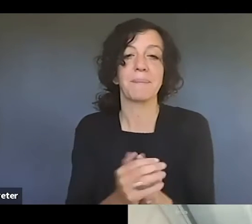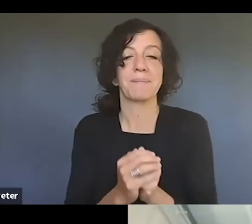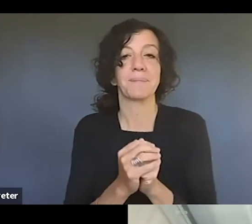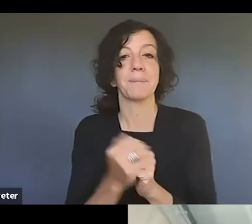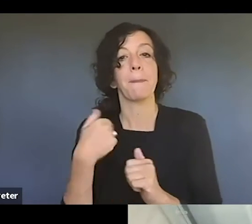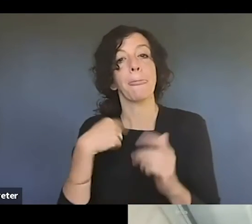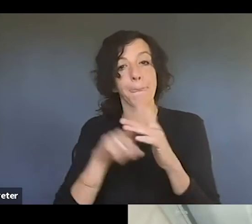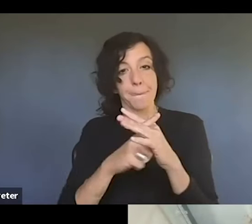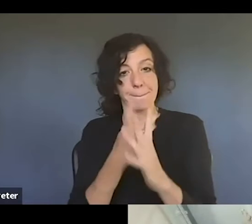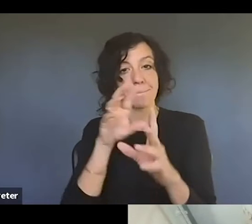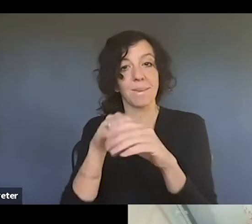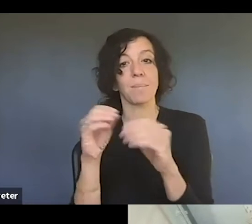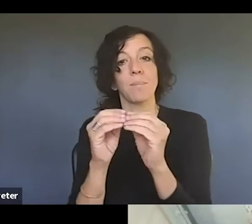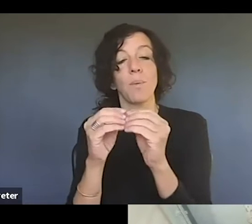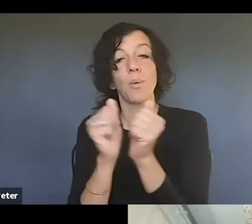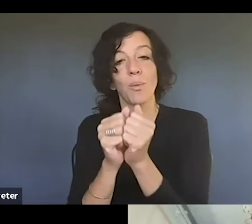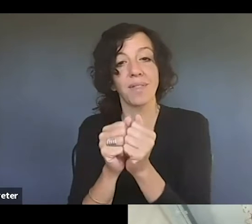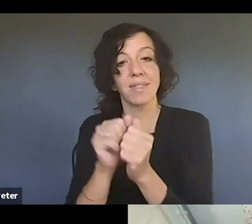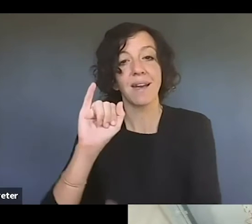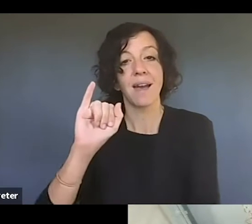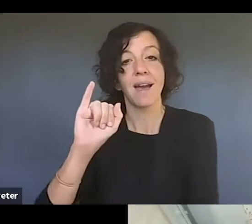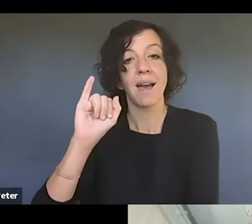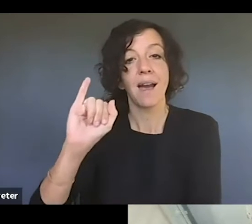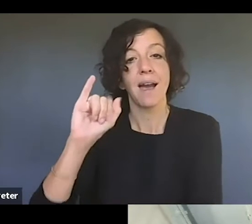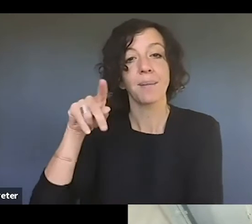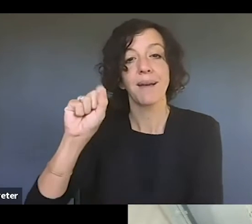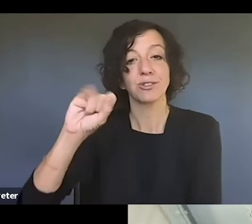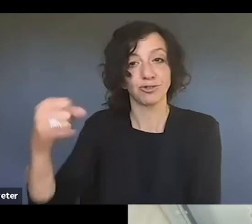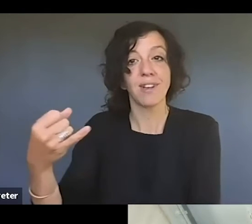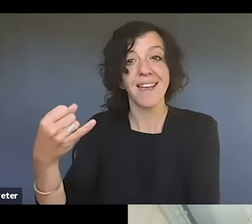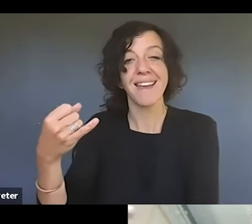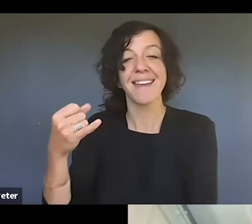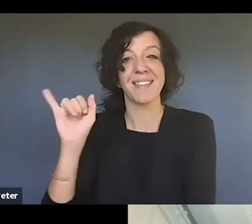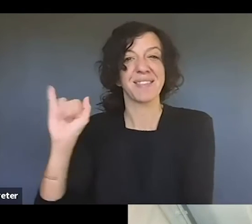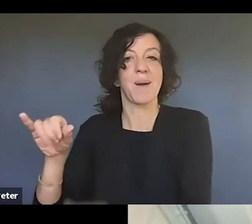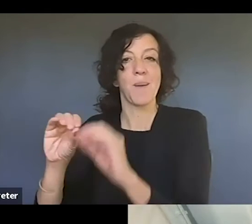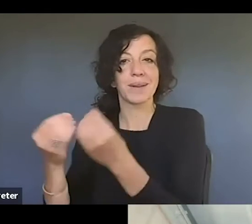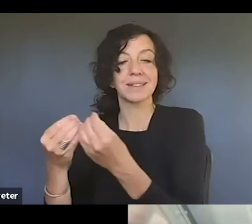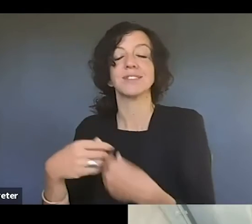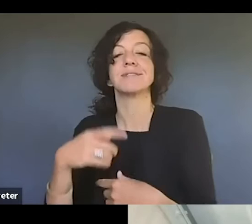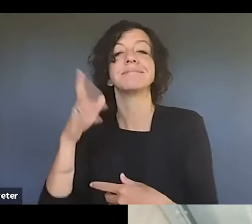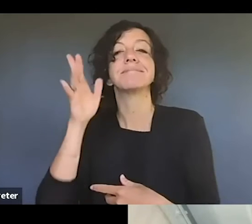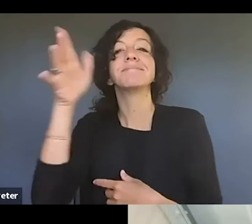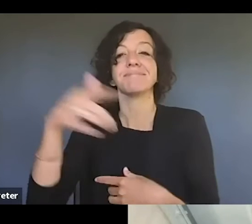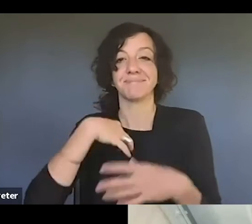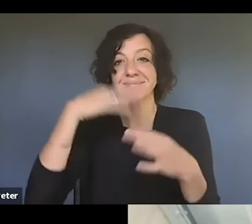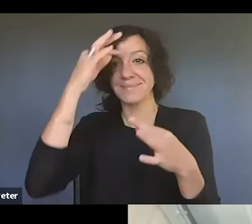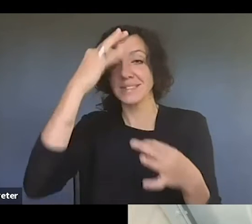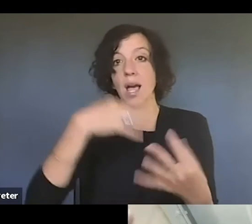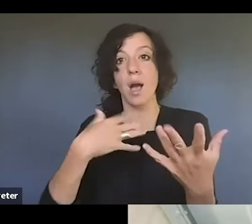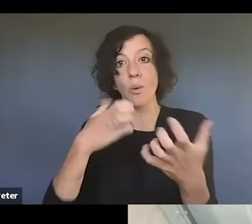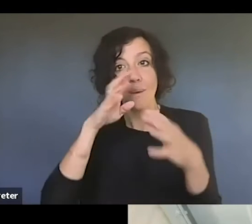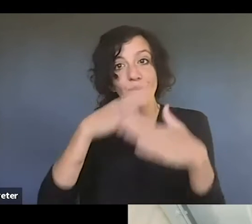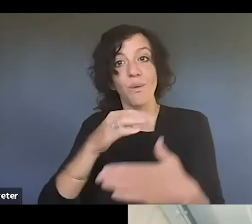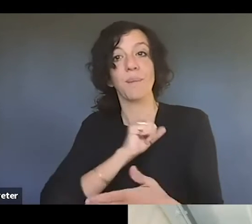started doing more work with the Institute for Intellectual Property and Social Justice, and eventually decided that I wanted to really fully focus myself